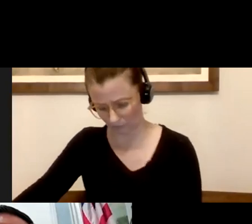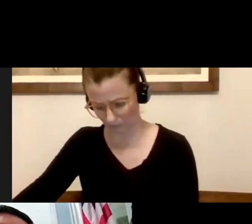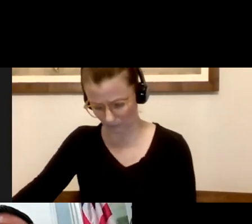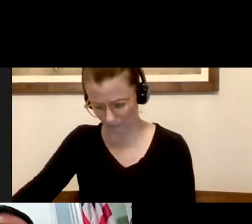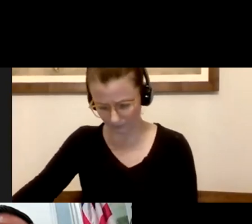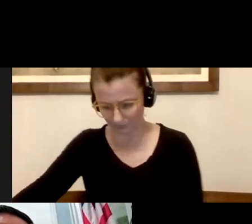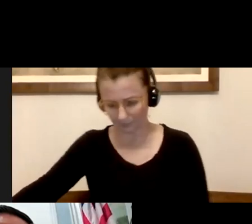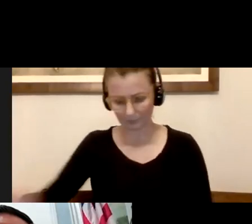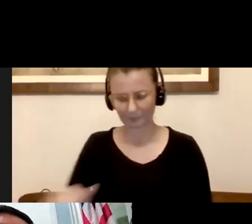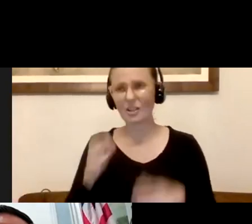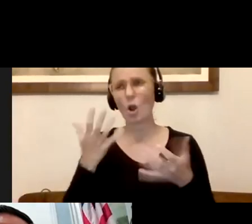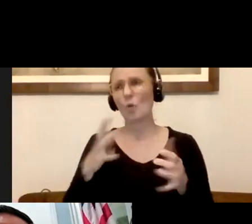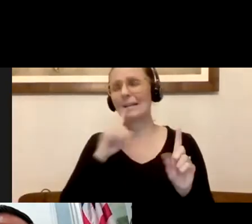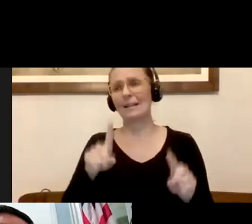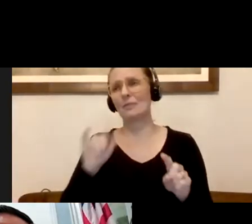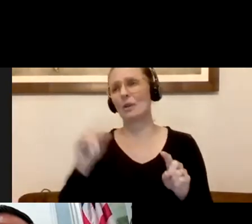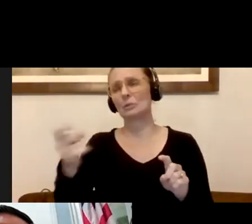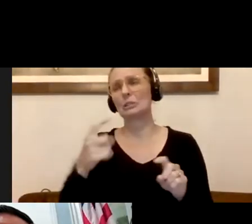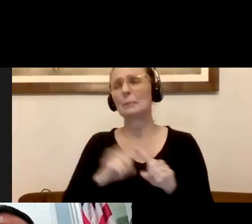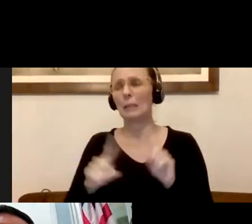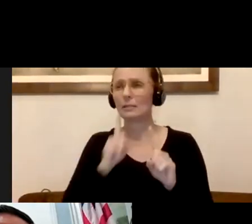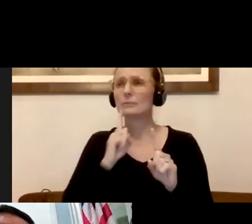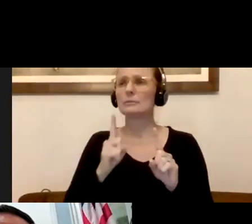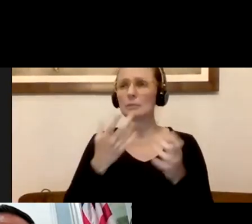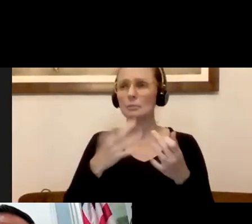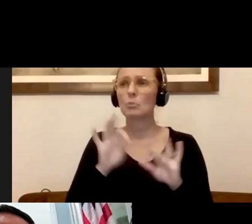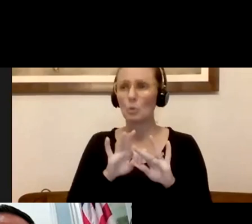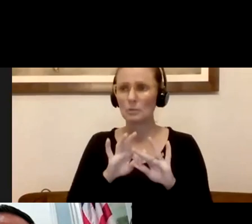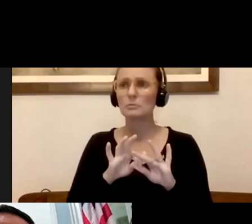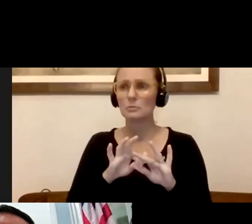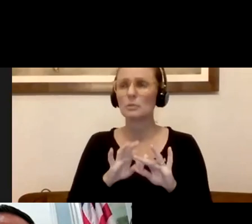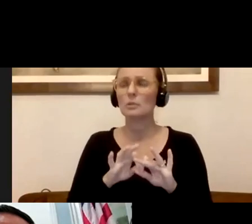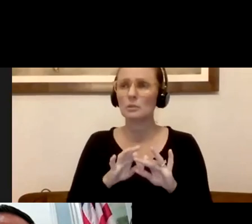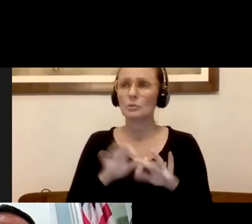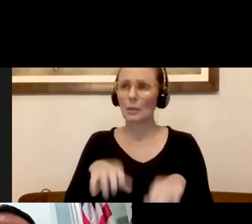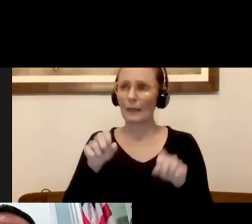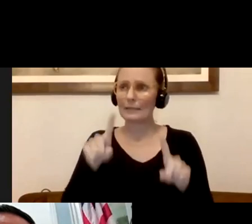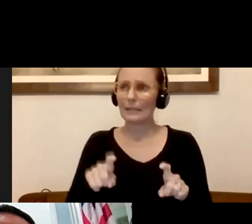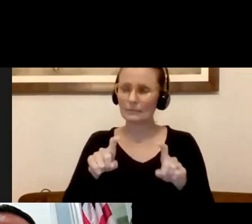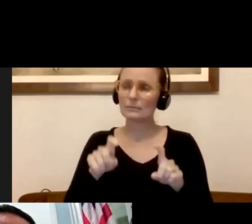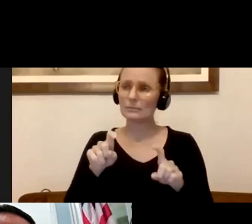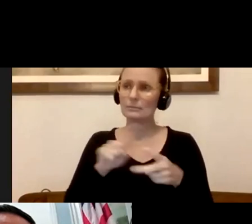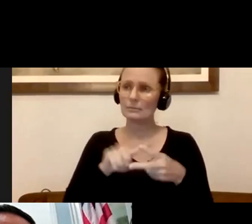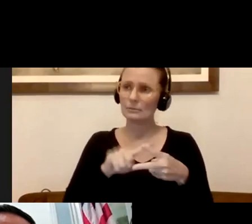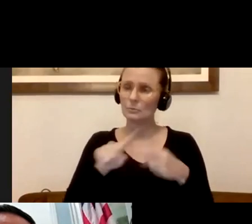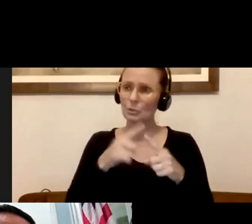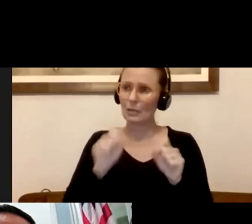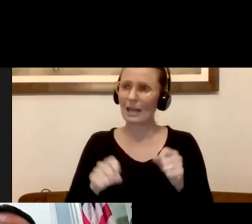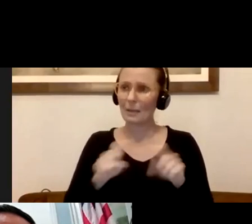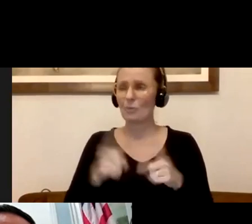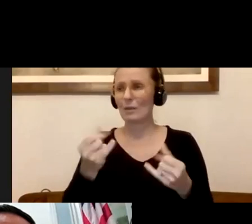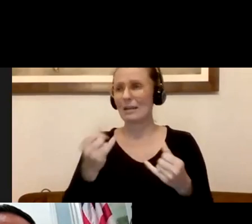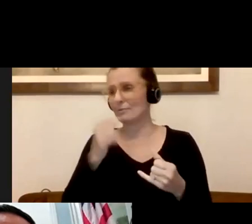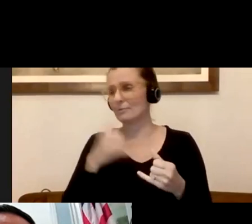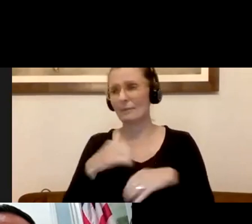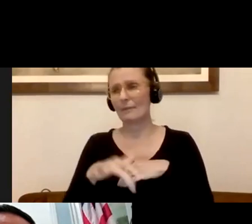whenever you're able to. We're learning more and more about antibody testing. We hope to be part of that and kind of move it forward more to come. So keep your eyes open for some of